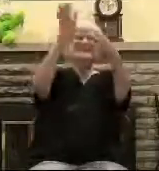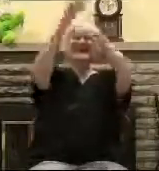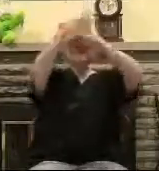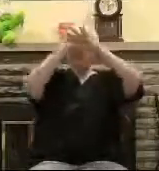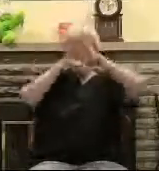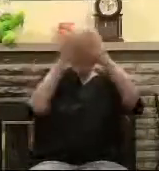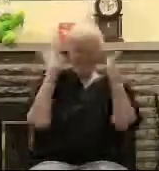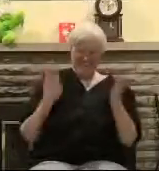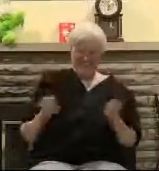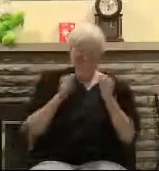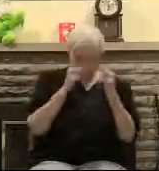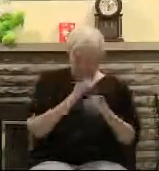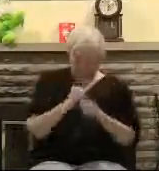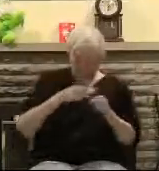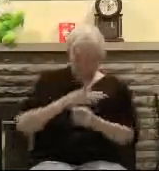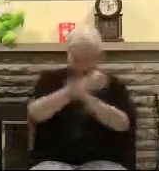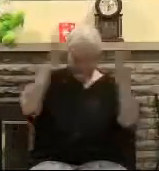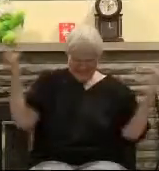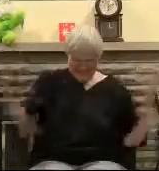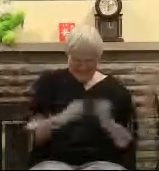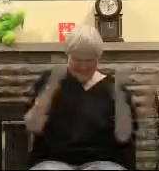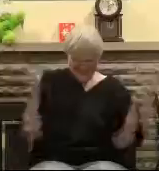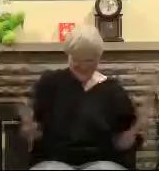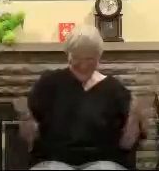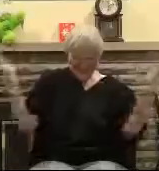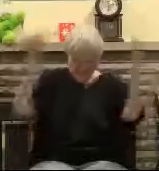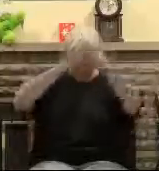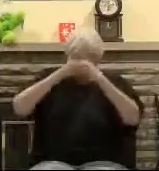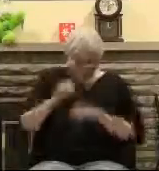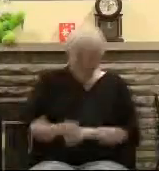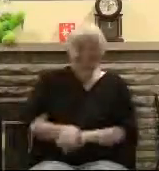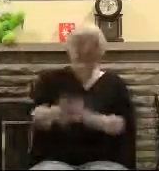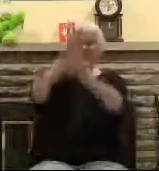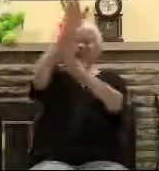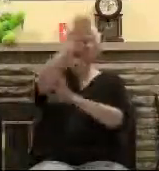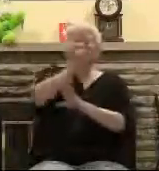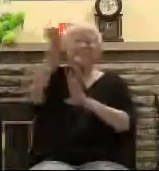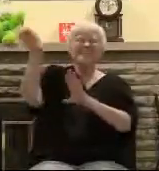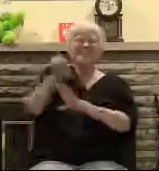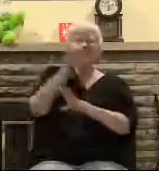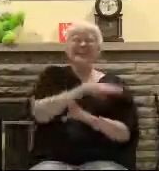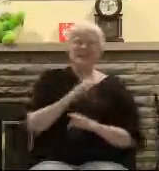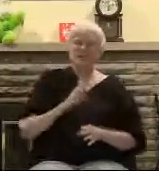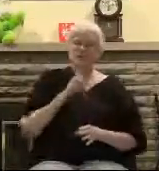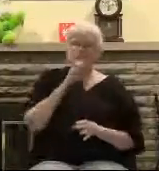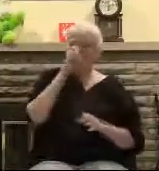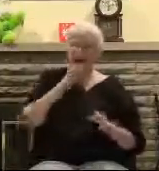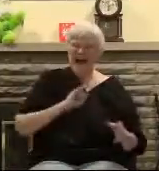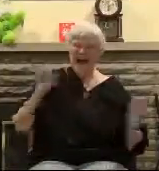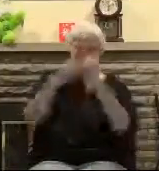glory Of us To bear it To dark Calvary